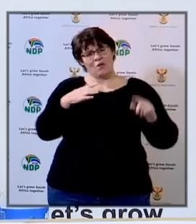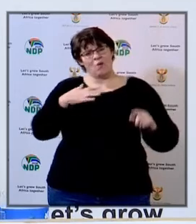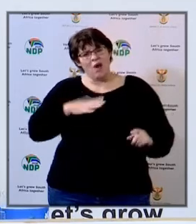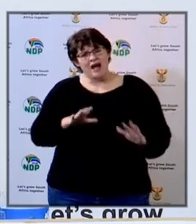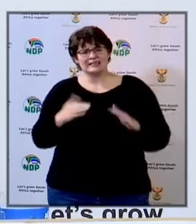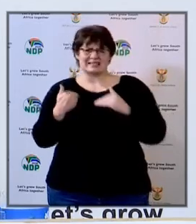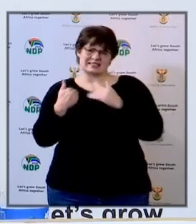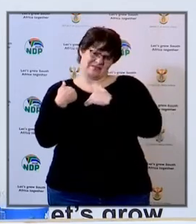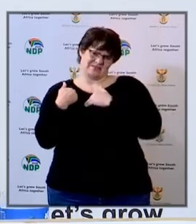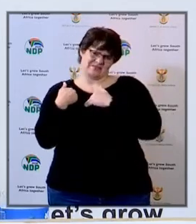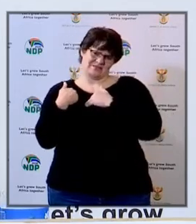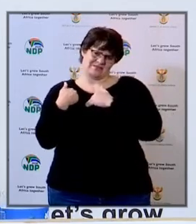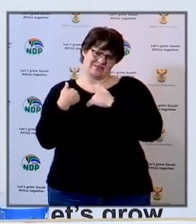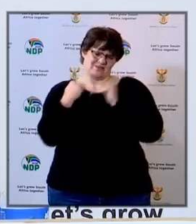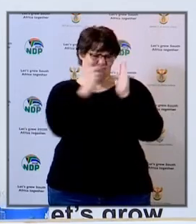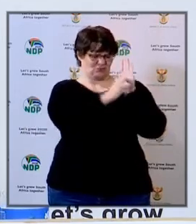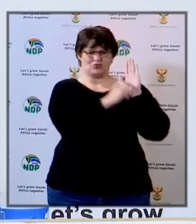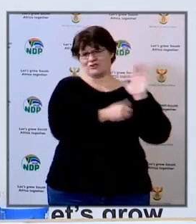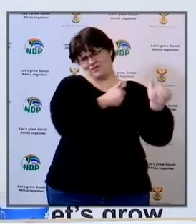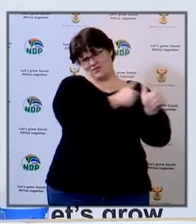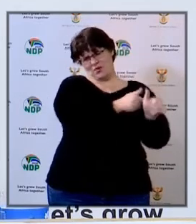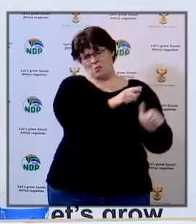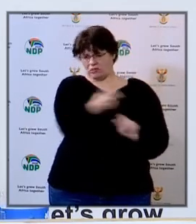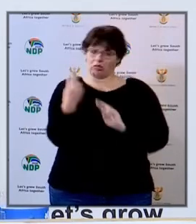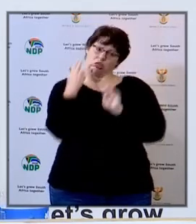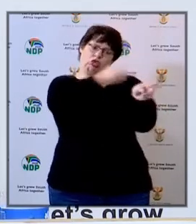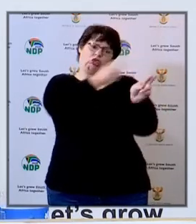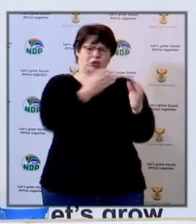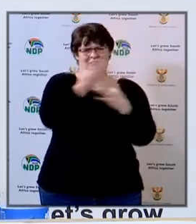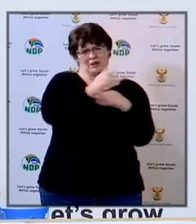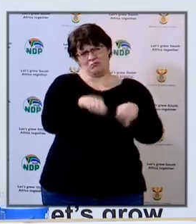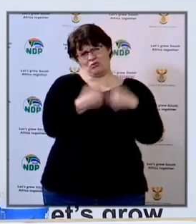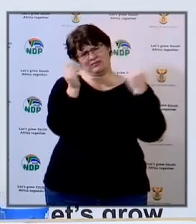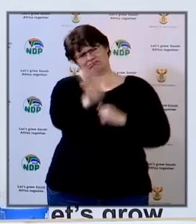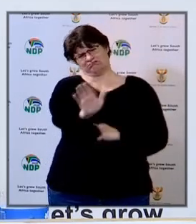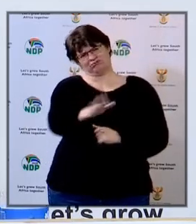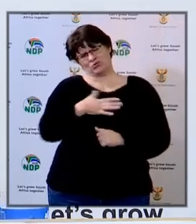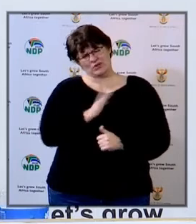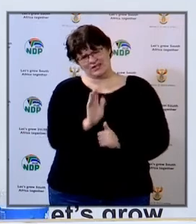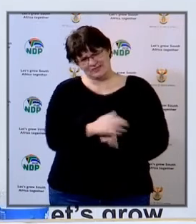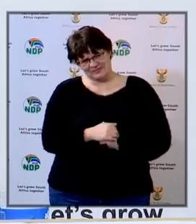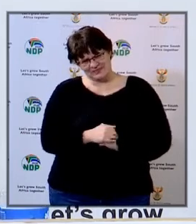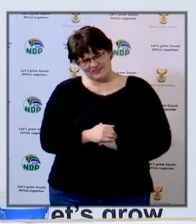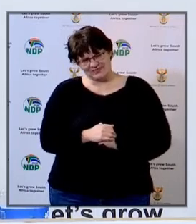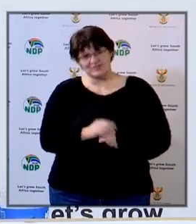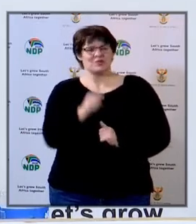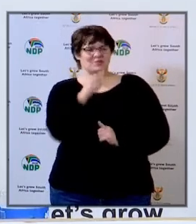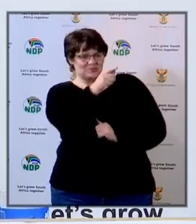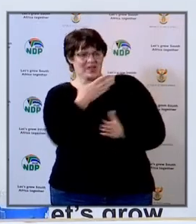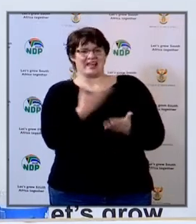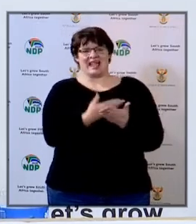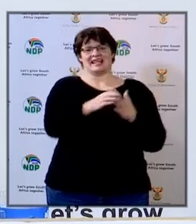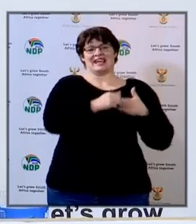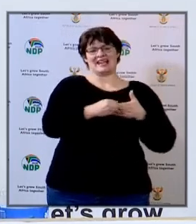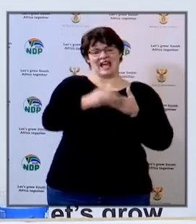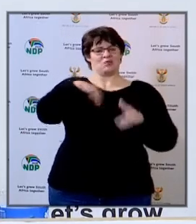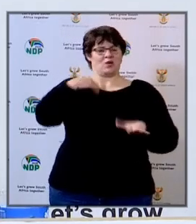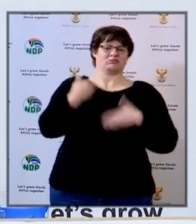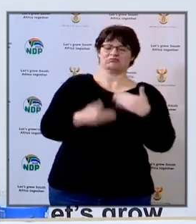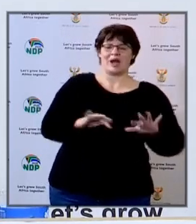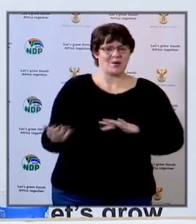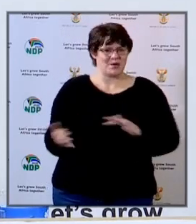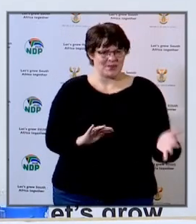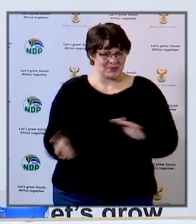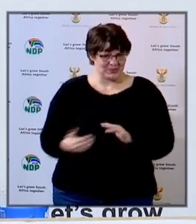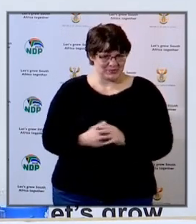maintain the safety standards that you want to do. So, Chair, I really want to stop at that, you will guide us how we going to proceed.